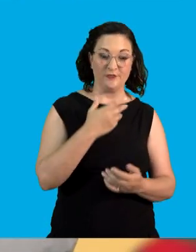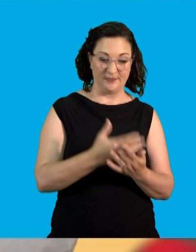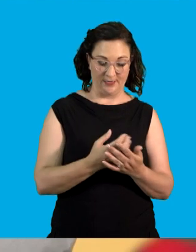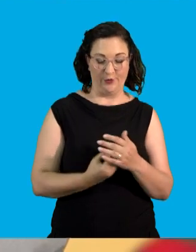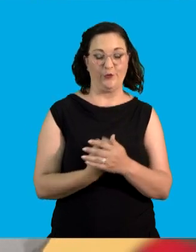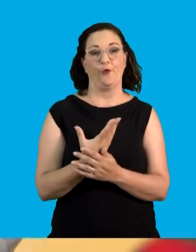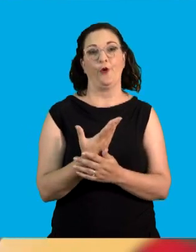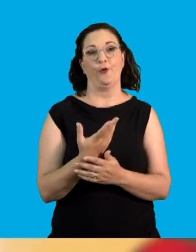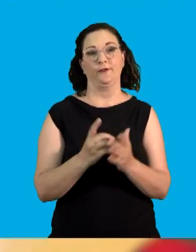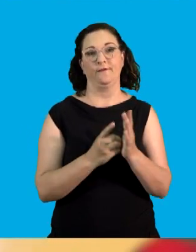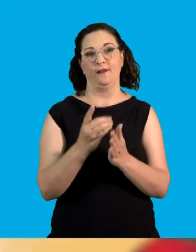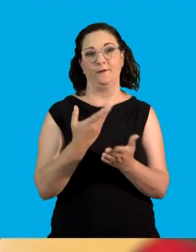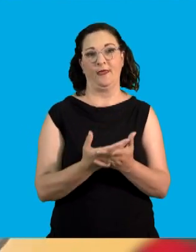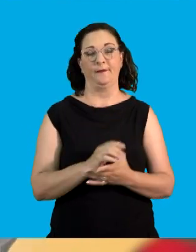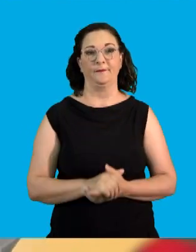Okay,